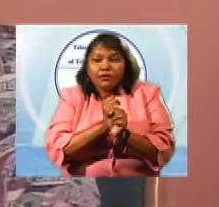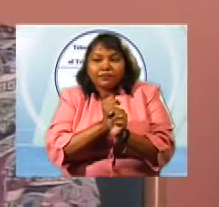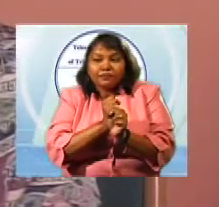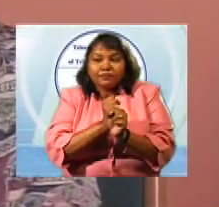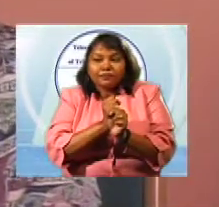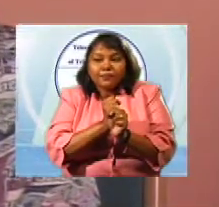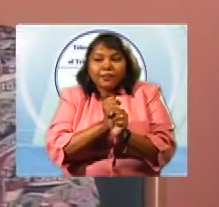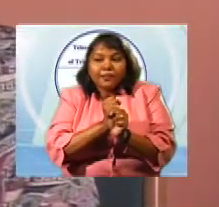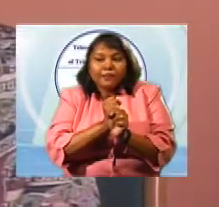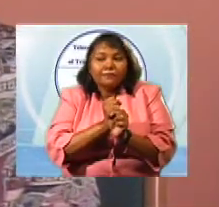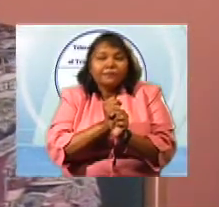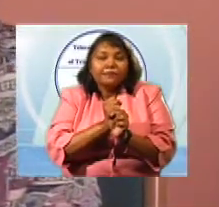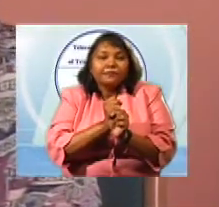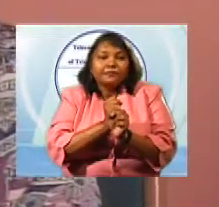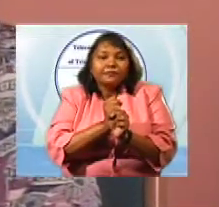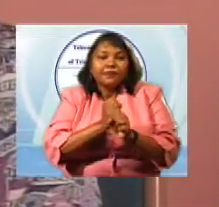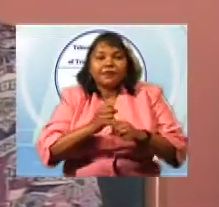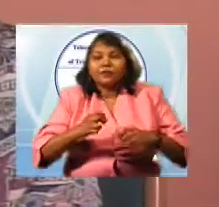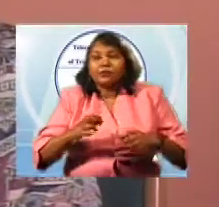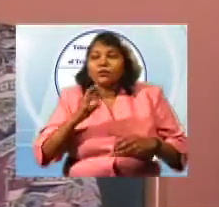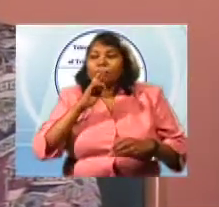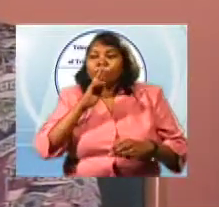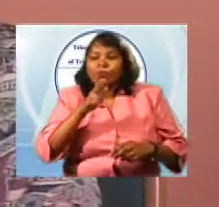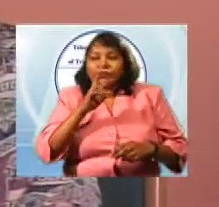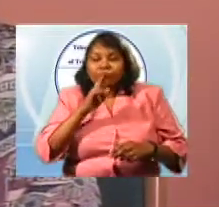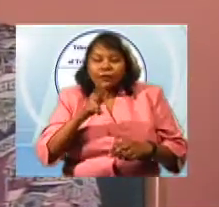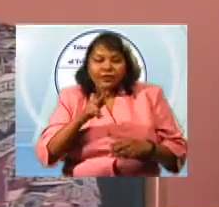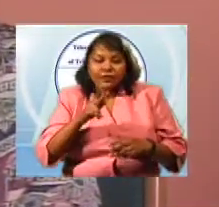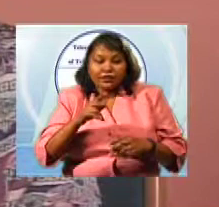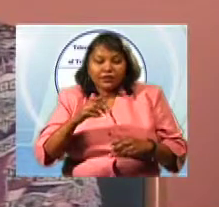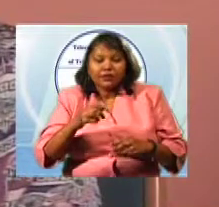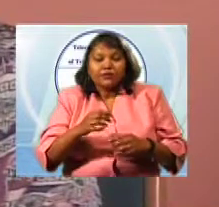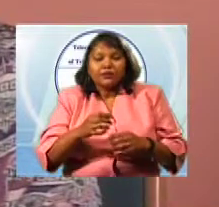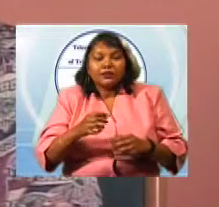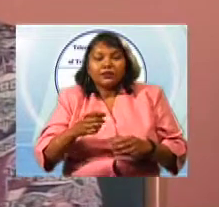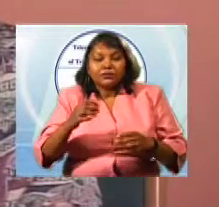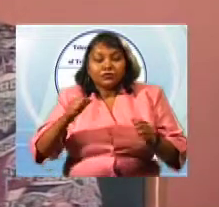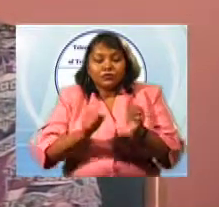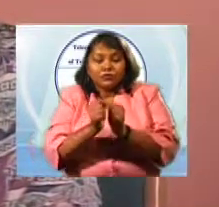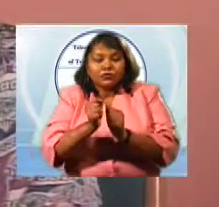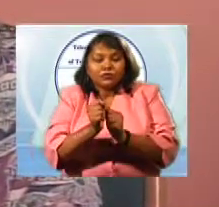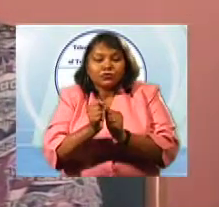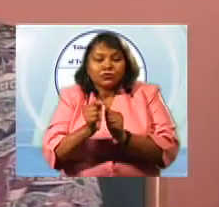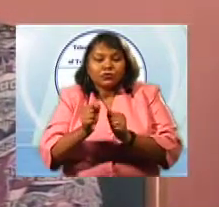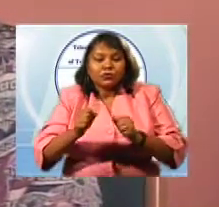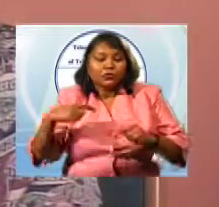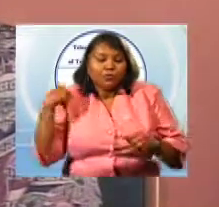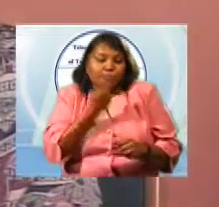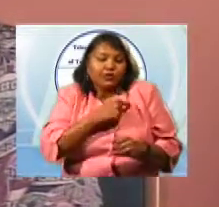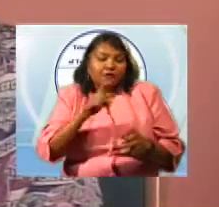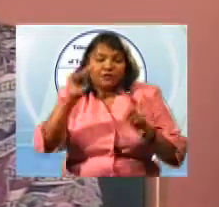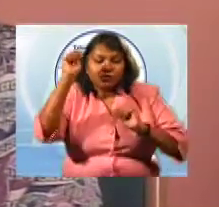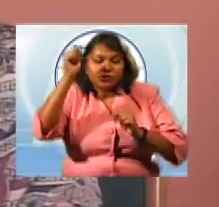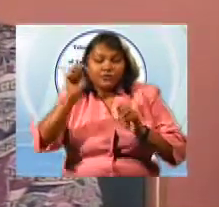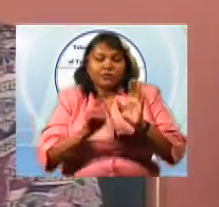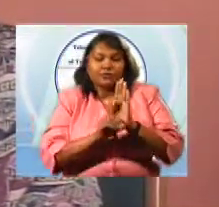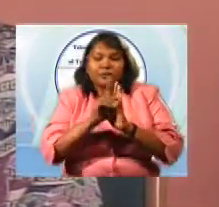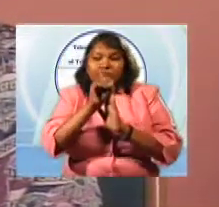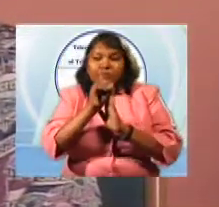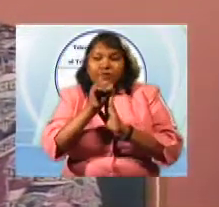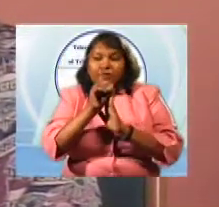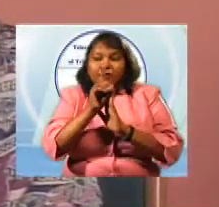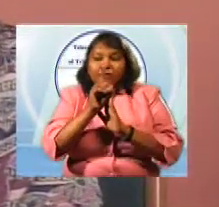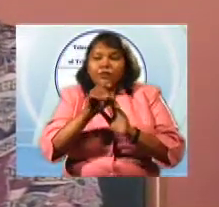in the light of a higher responsibility to our own development, so that the